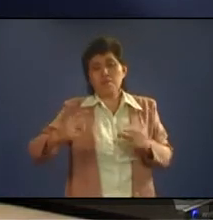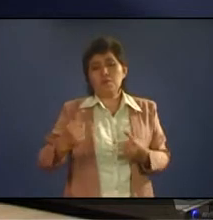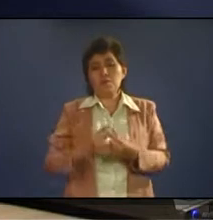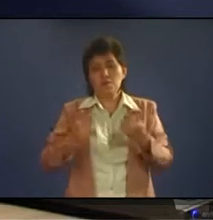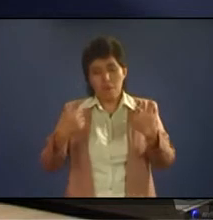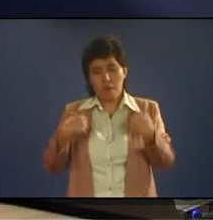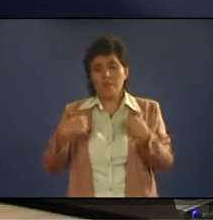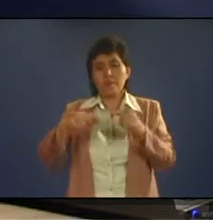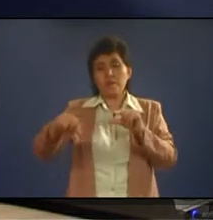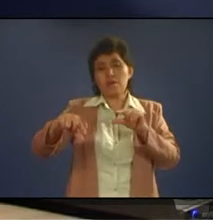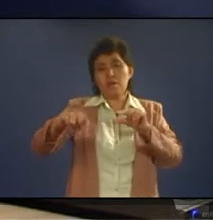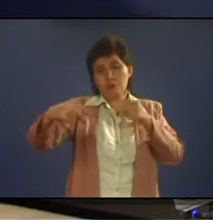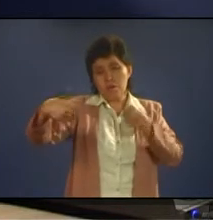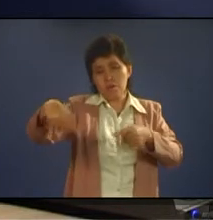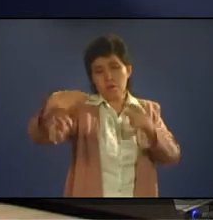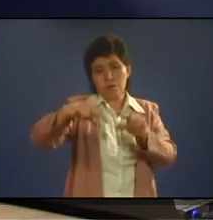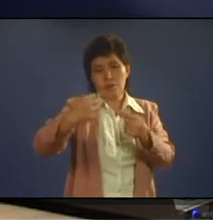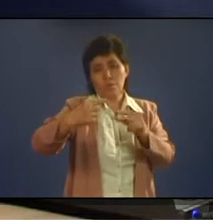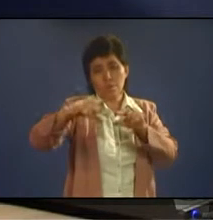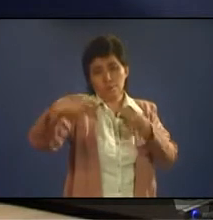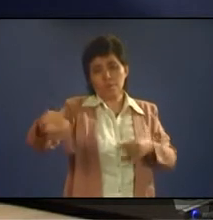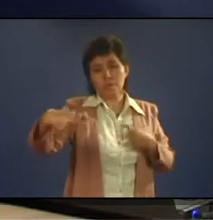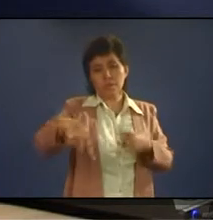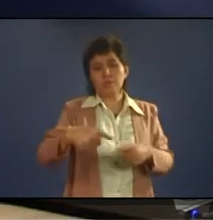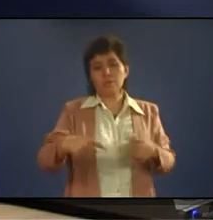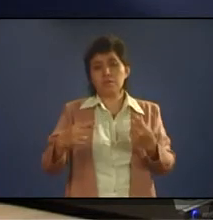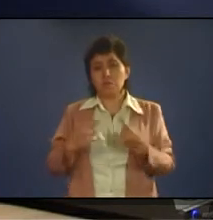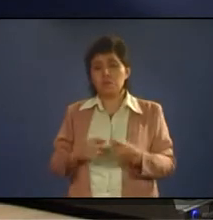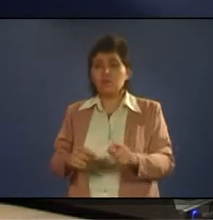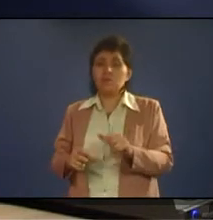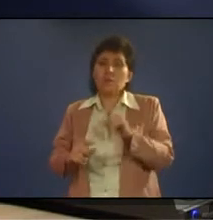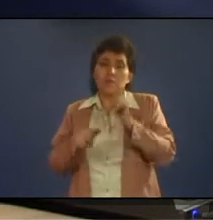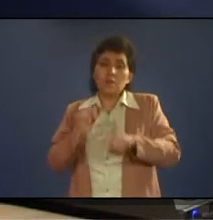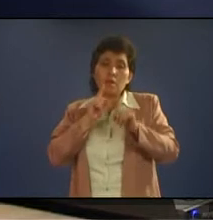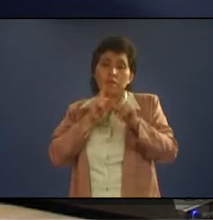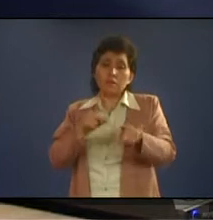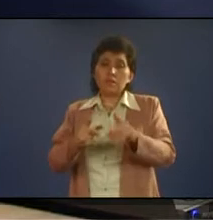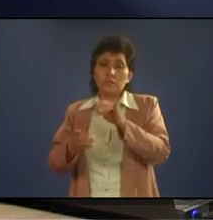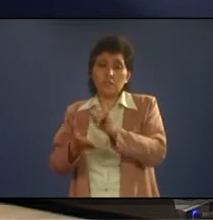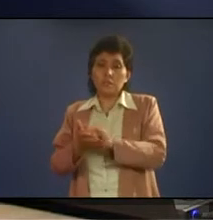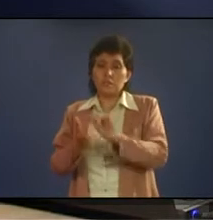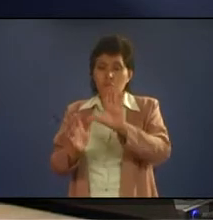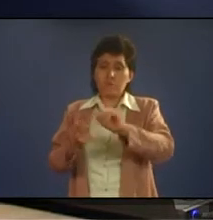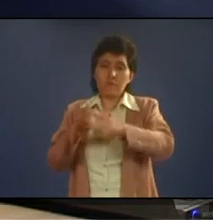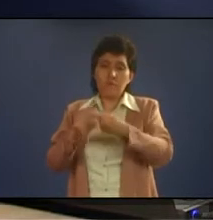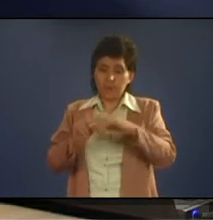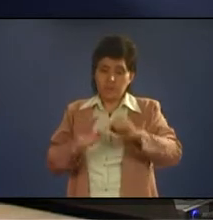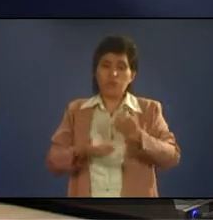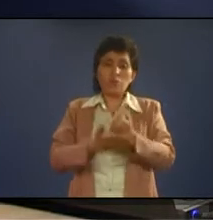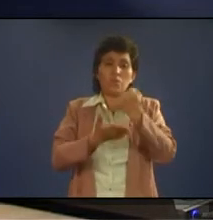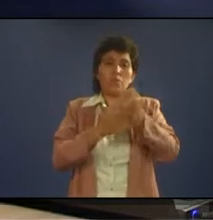that you cannot answer and that your friends can help you to answer or your partners can help you to answer, okay?